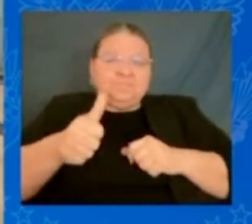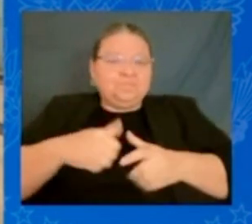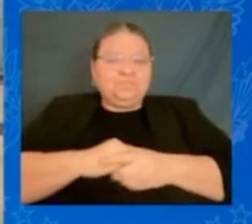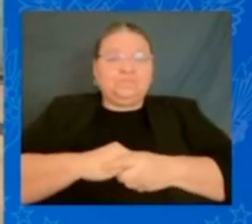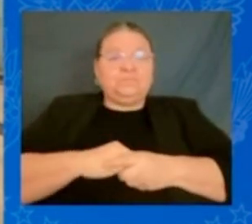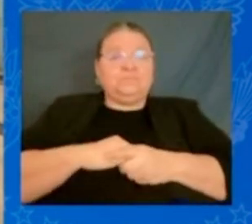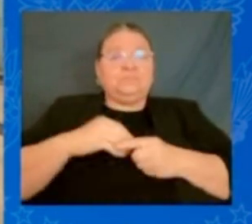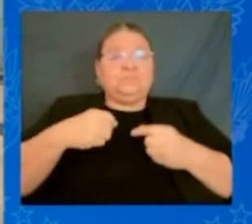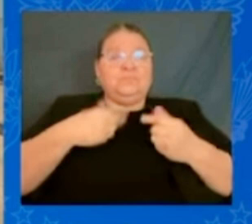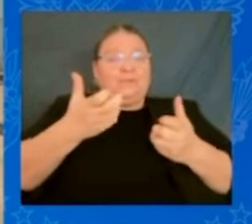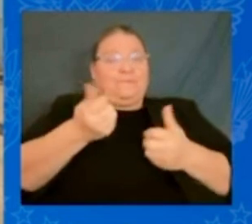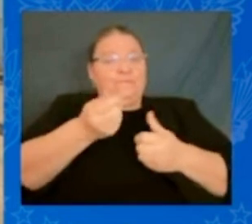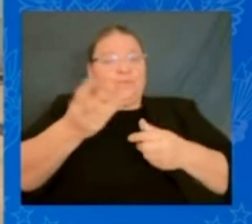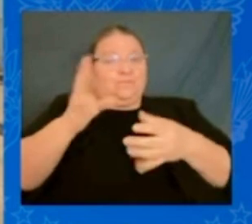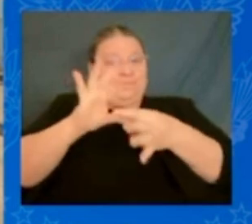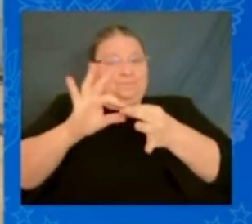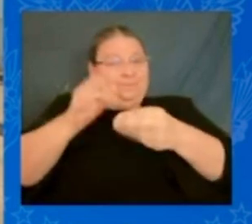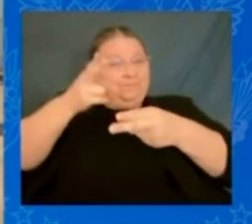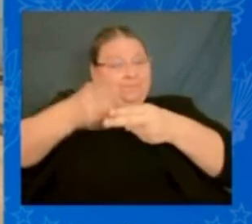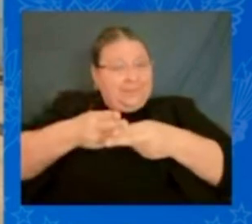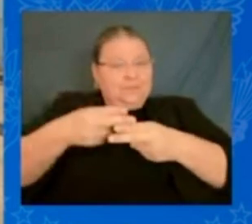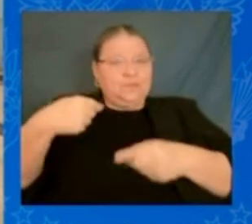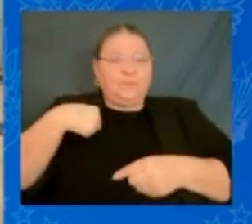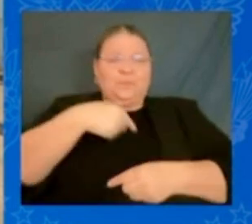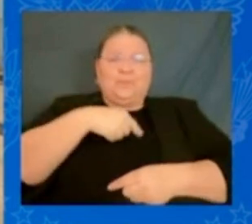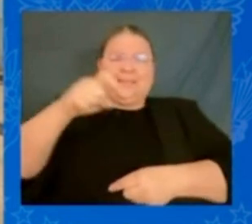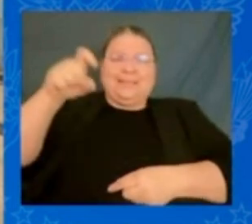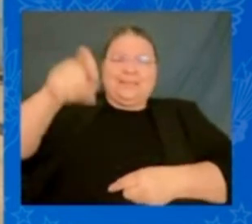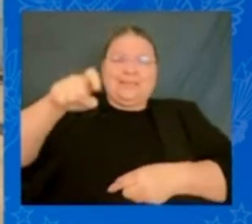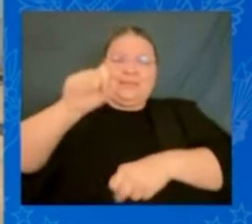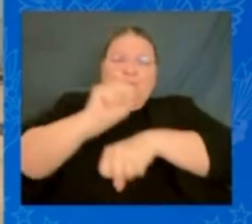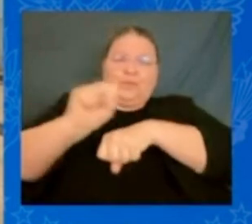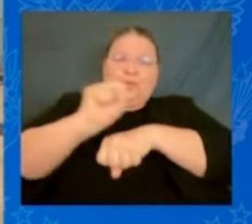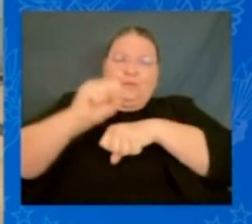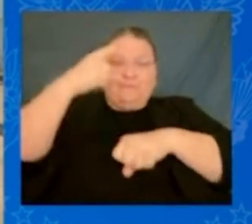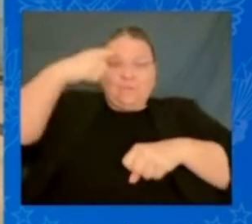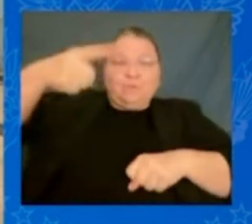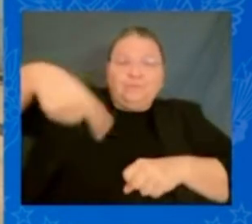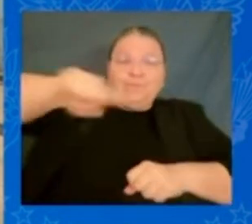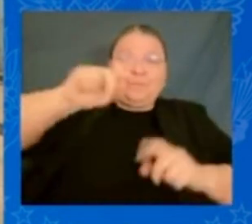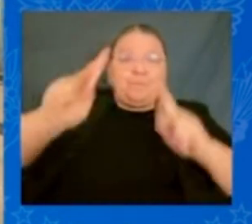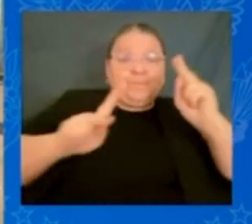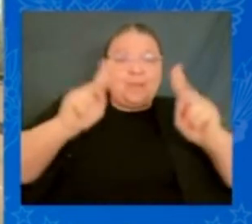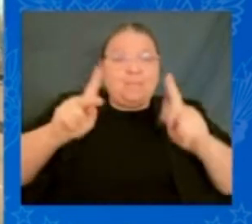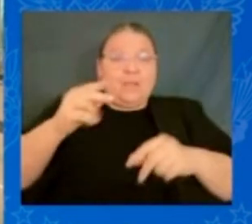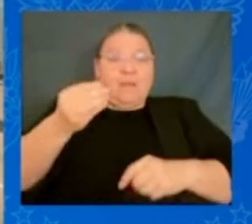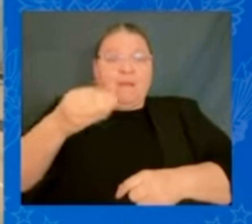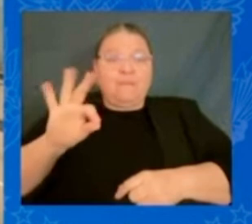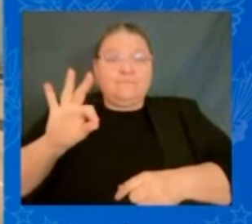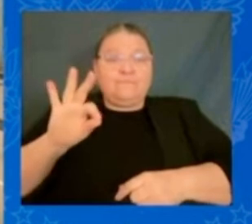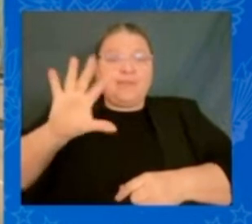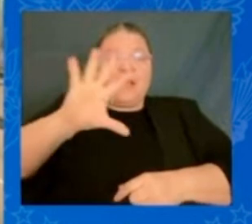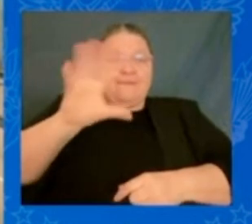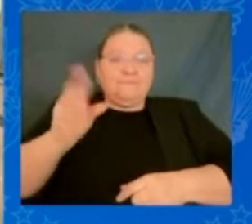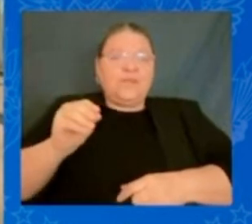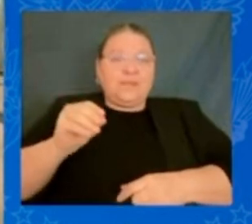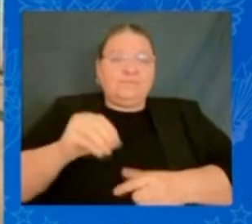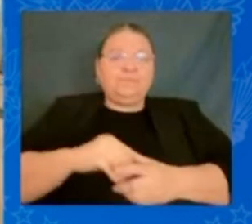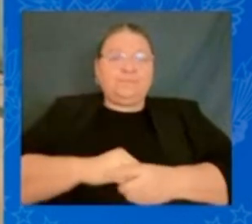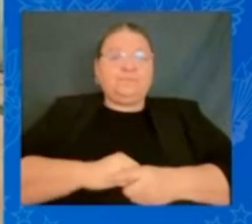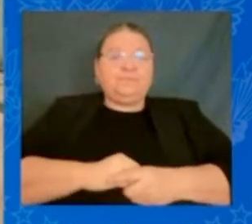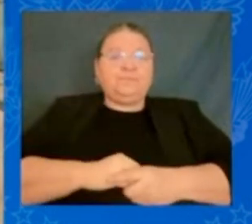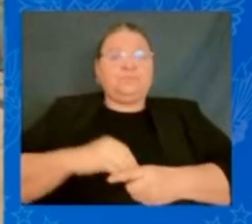that we should be working for the people of Africa. For years, I was chairman of the African Affairs subcommittee of United States Senate.